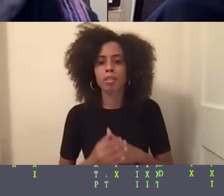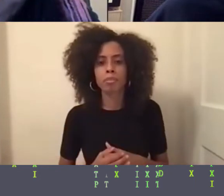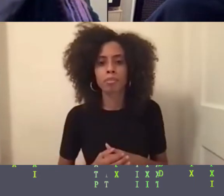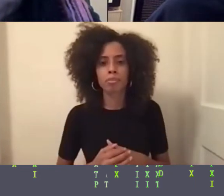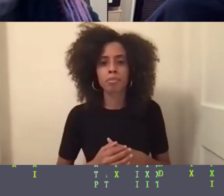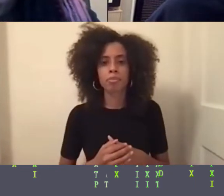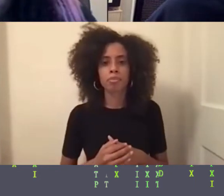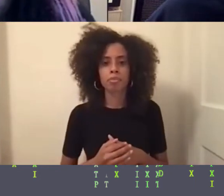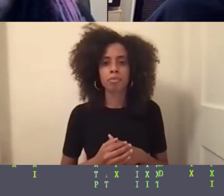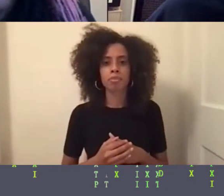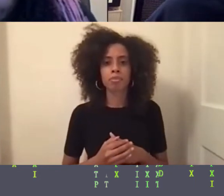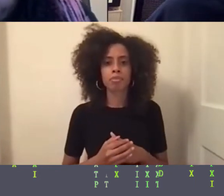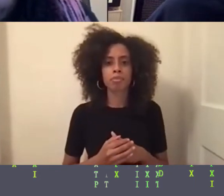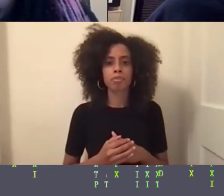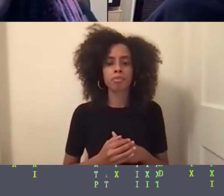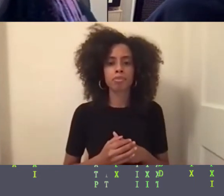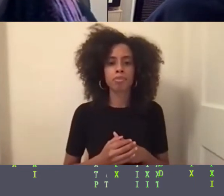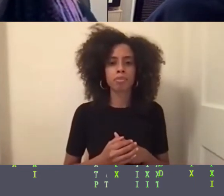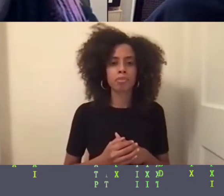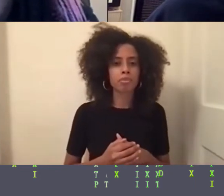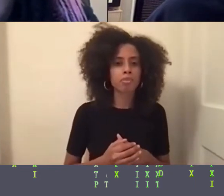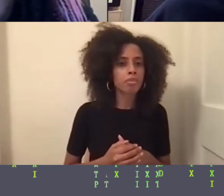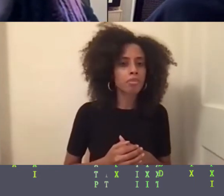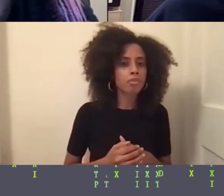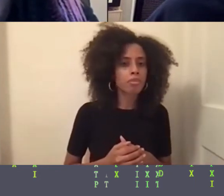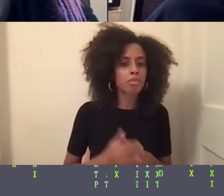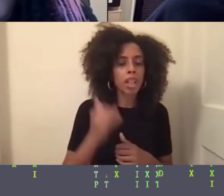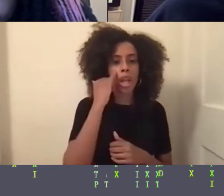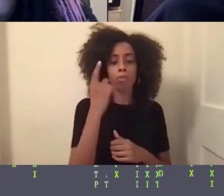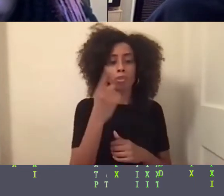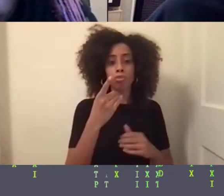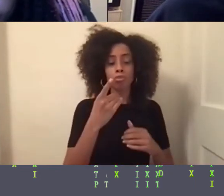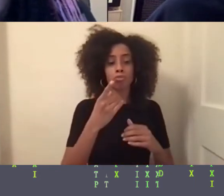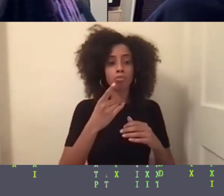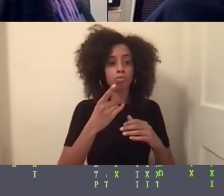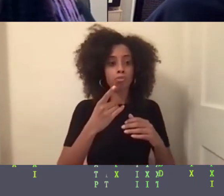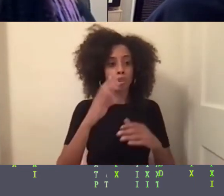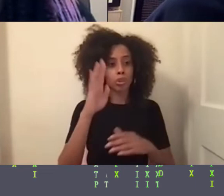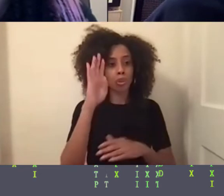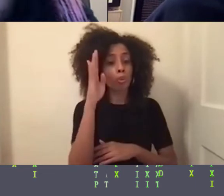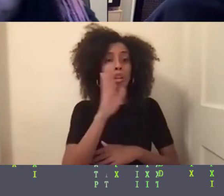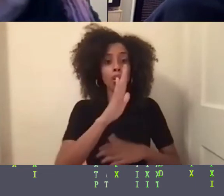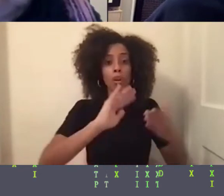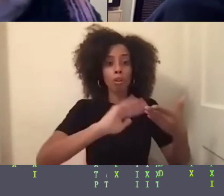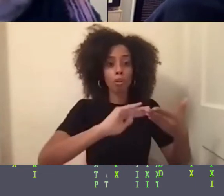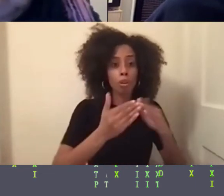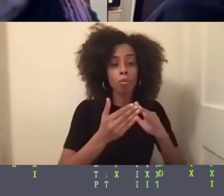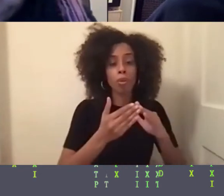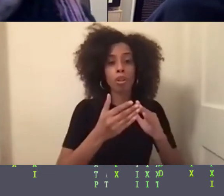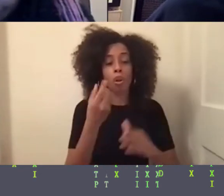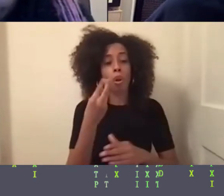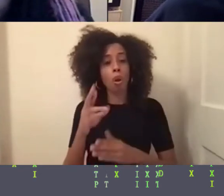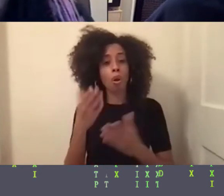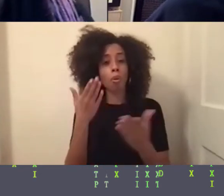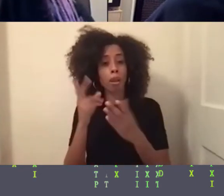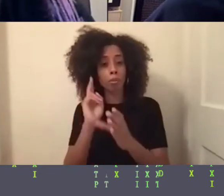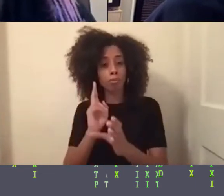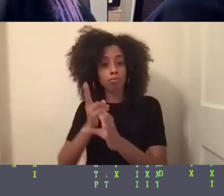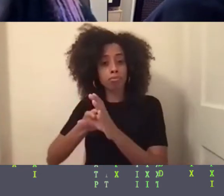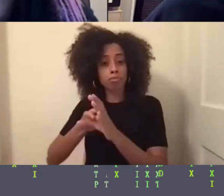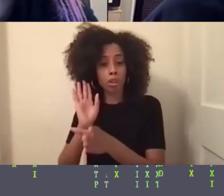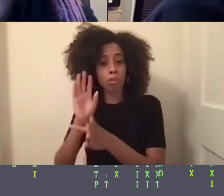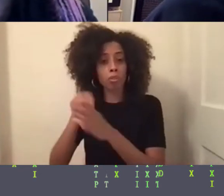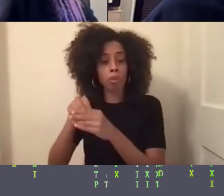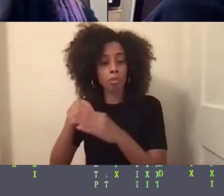pairing these two together, if you've created your own community, how did you do these things? Or maybe if you're a part of a community, um, or if in your